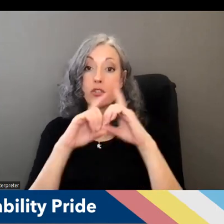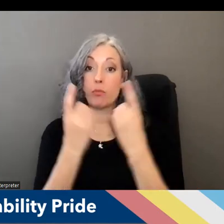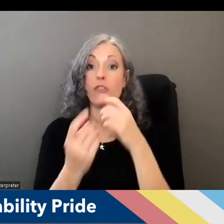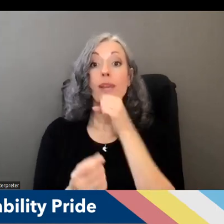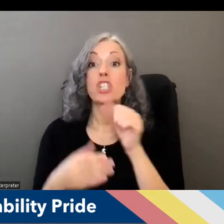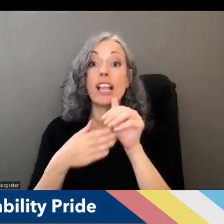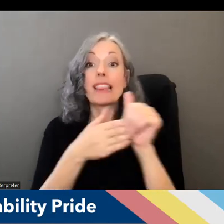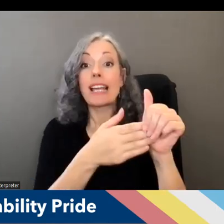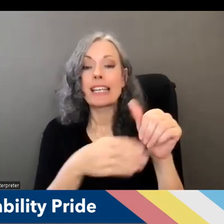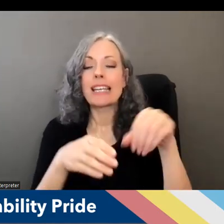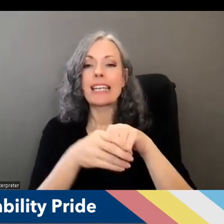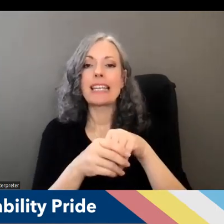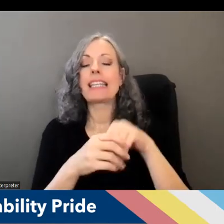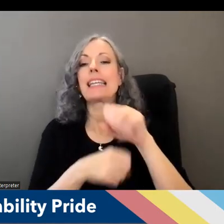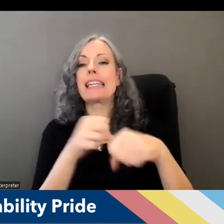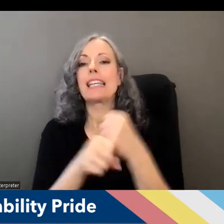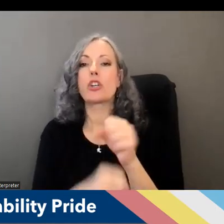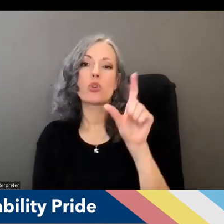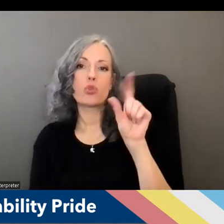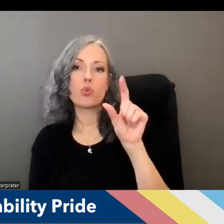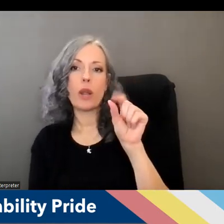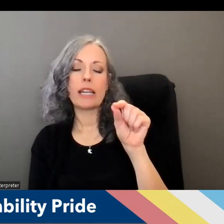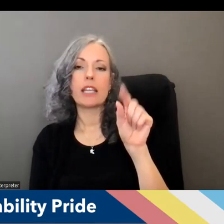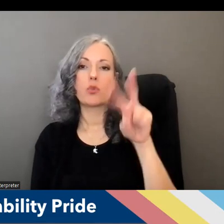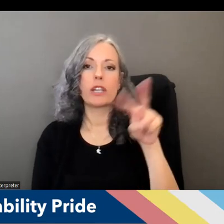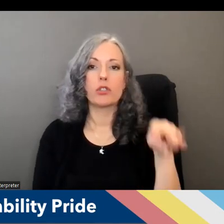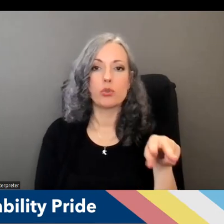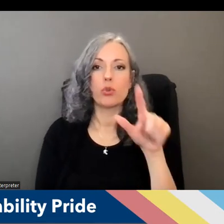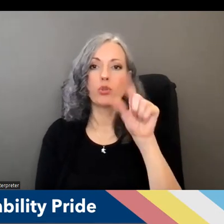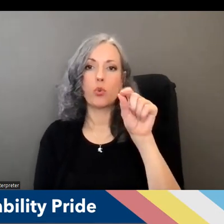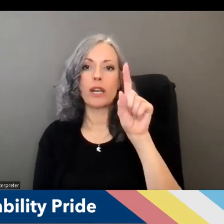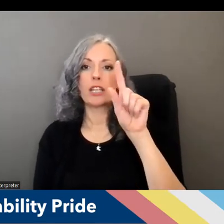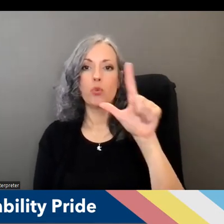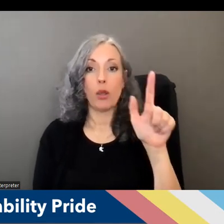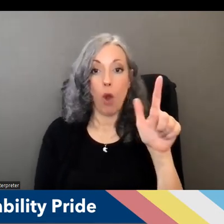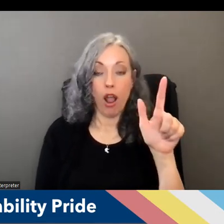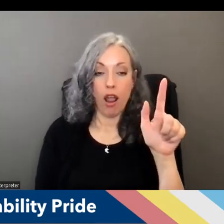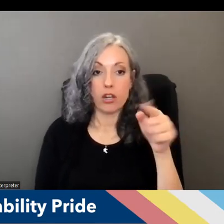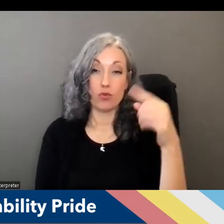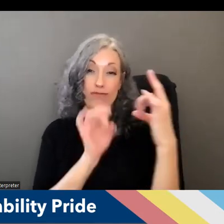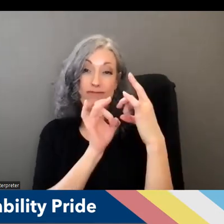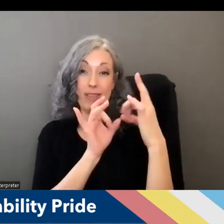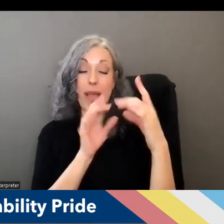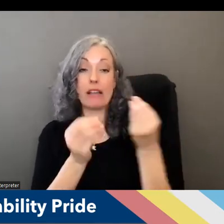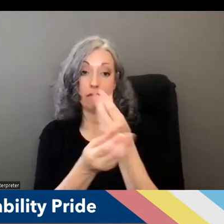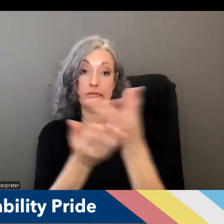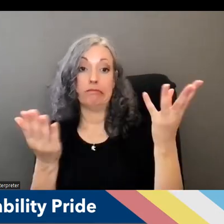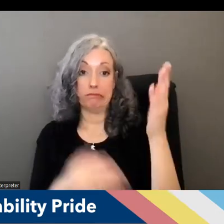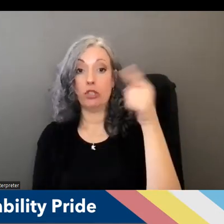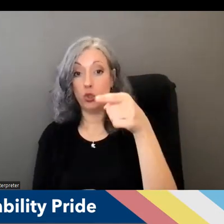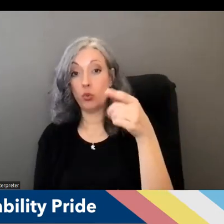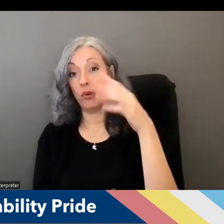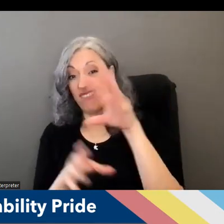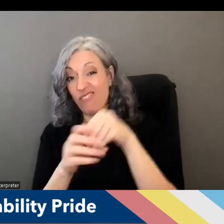2022 2021 and you provided uh feedback you were panelists presenters you wrote